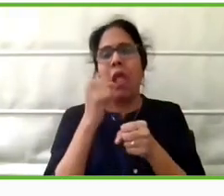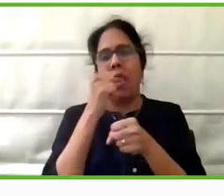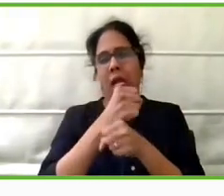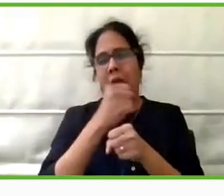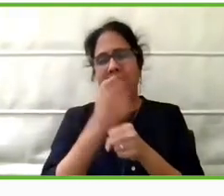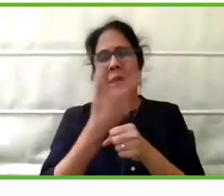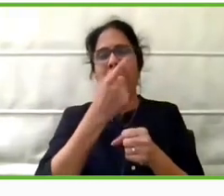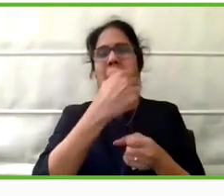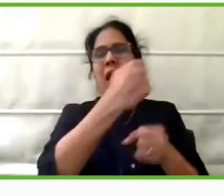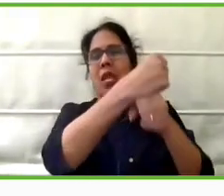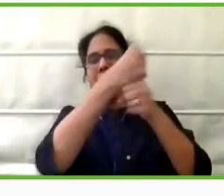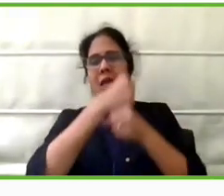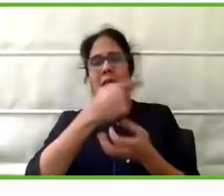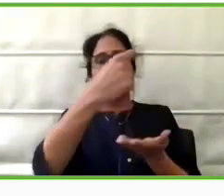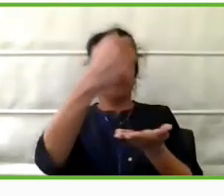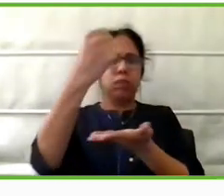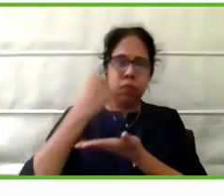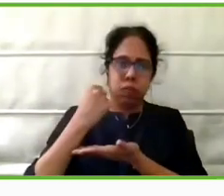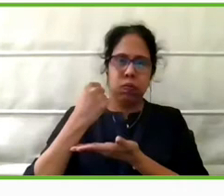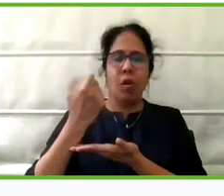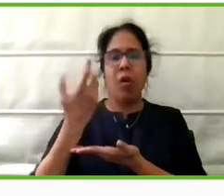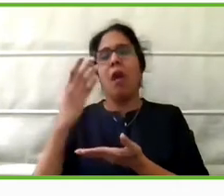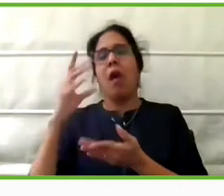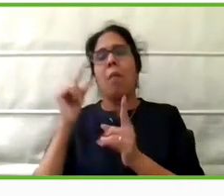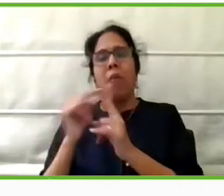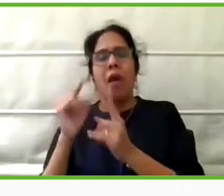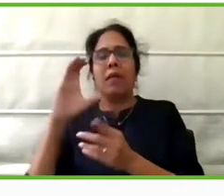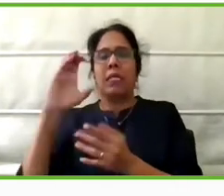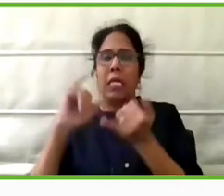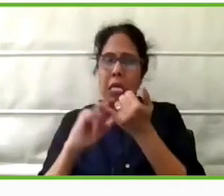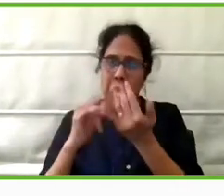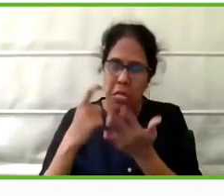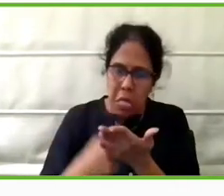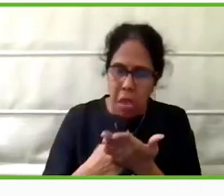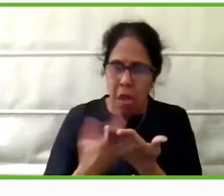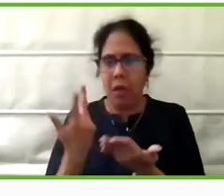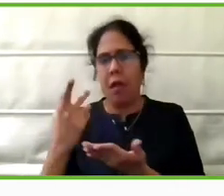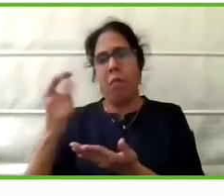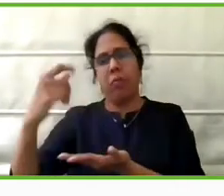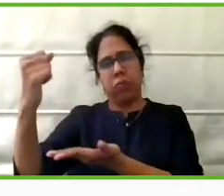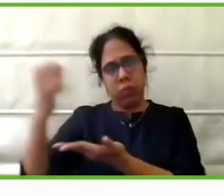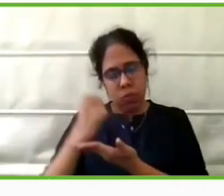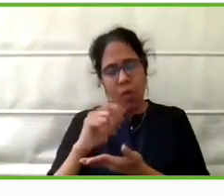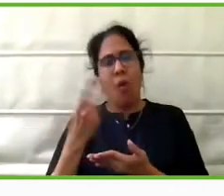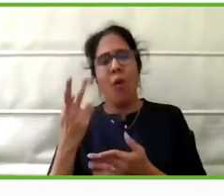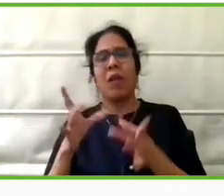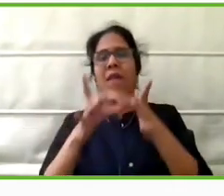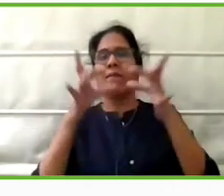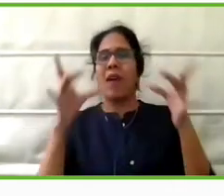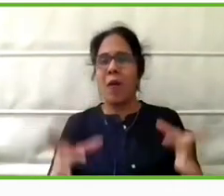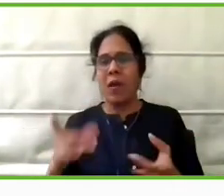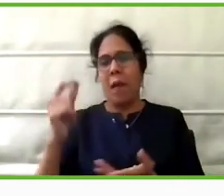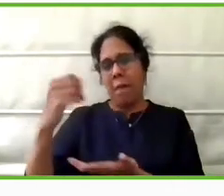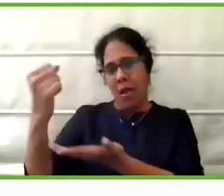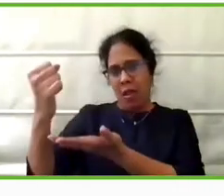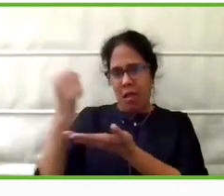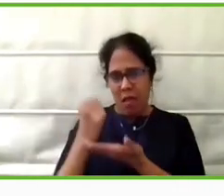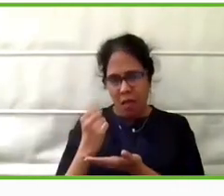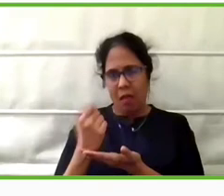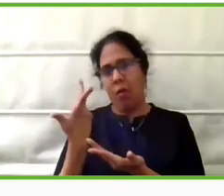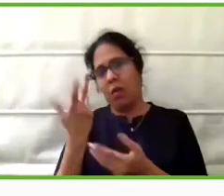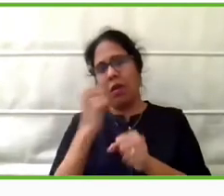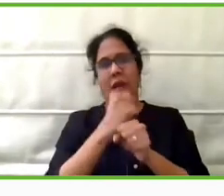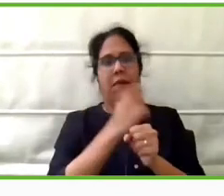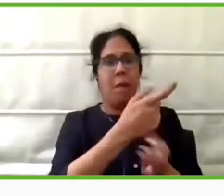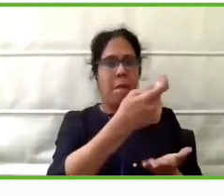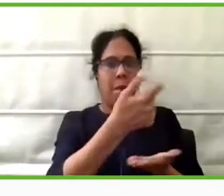or private CSR funding, or foundations, which fund the research that we do. And they have a genuine